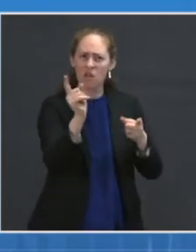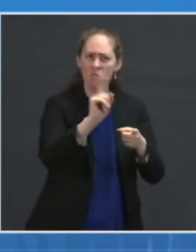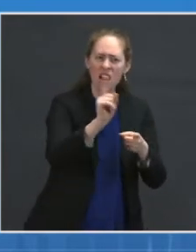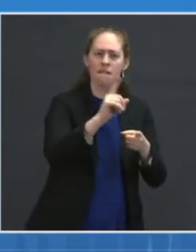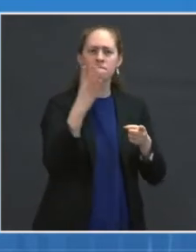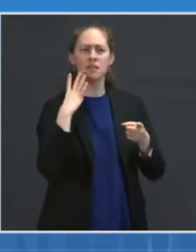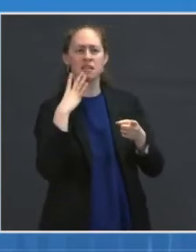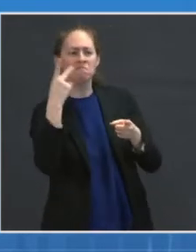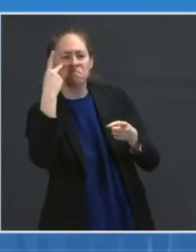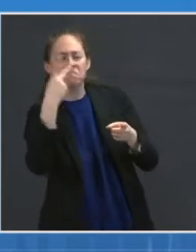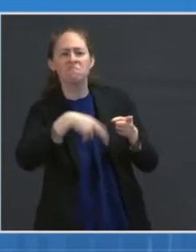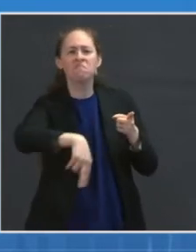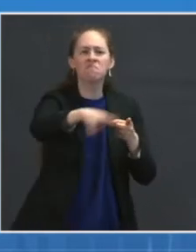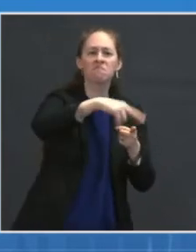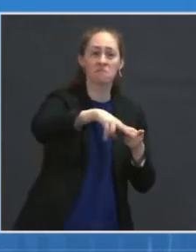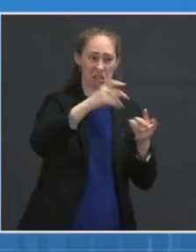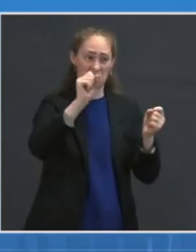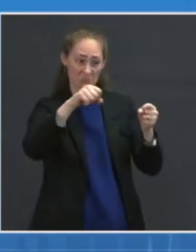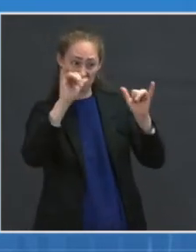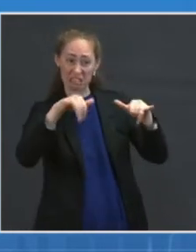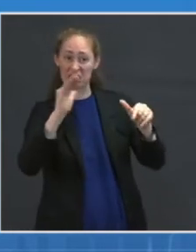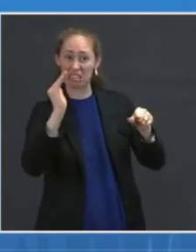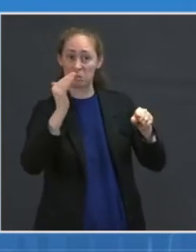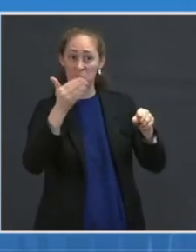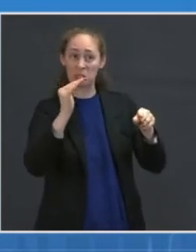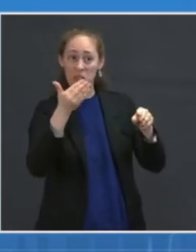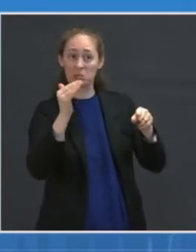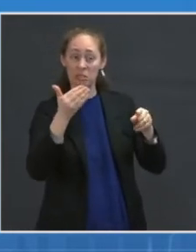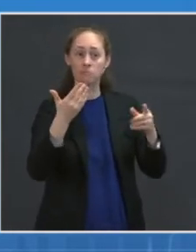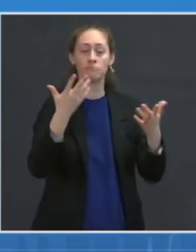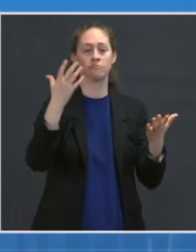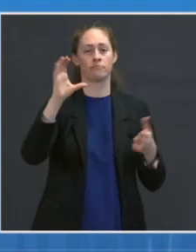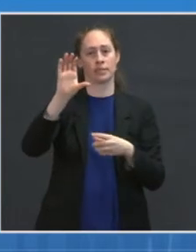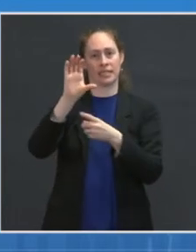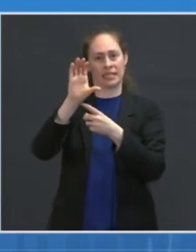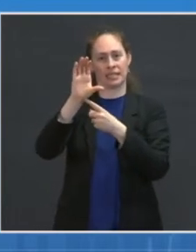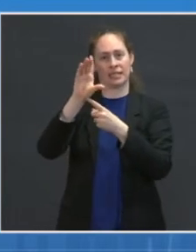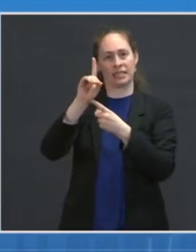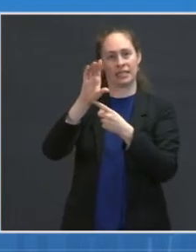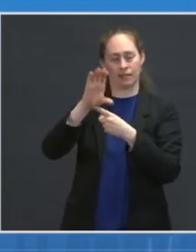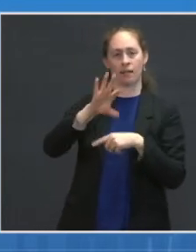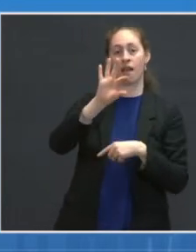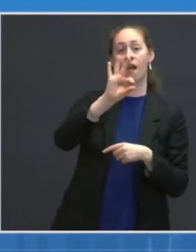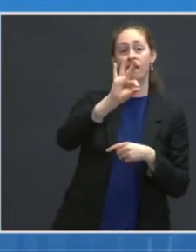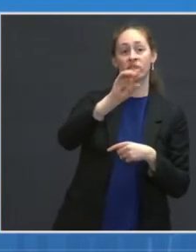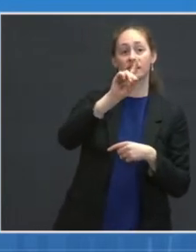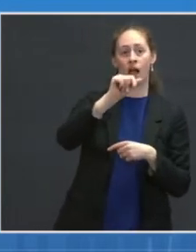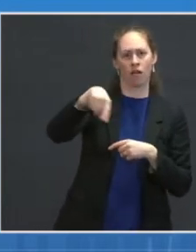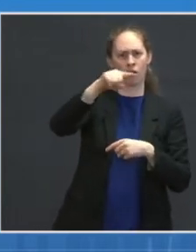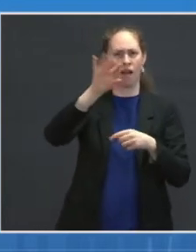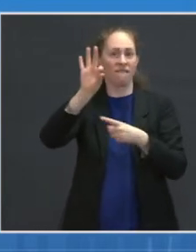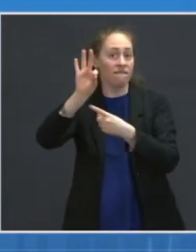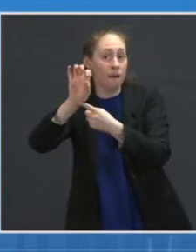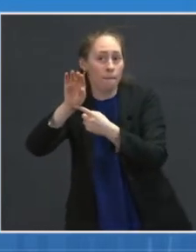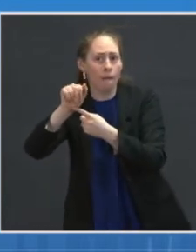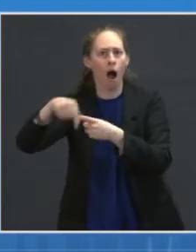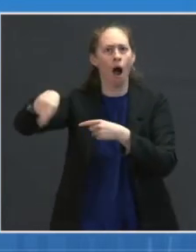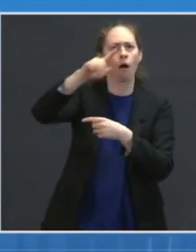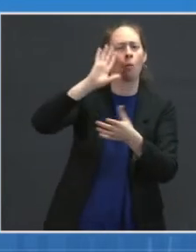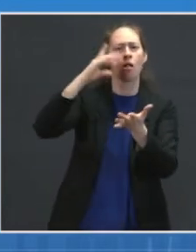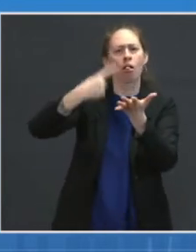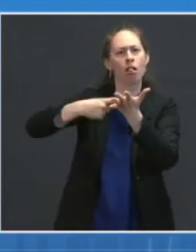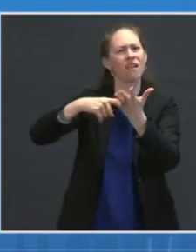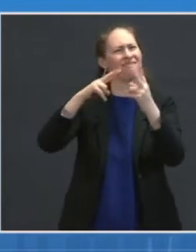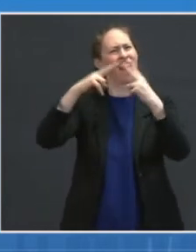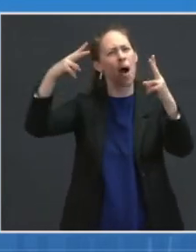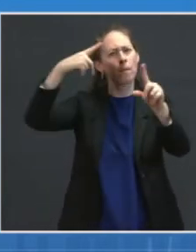best and makes sense, and then we'll have a back and forth. So it's very collaborative. It's very positive. Dr. Walensky, anything you want to add